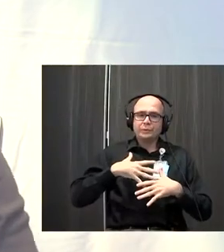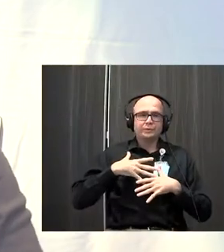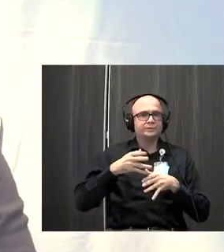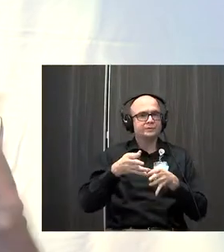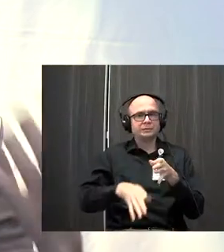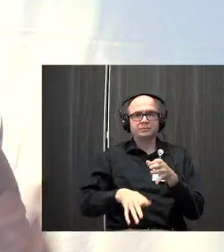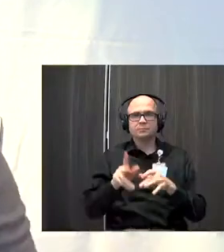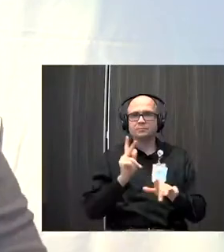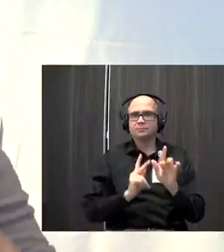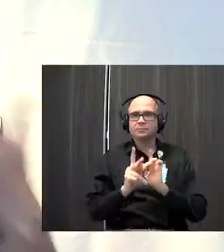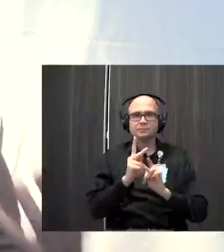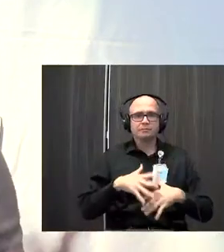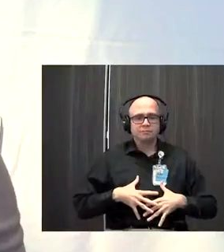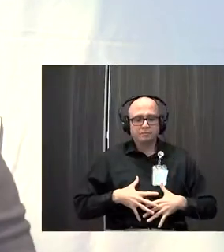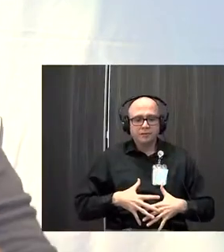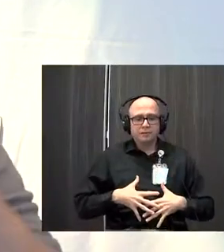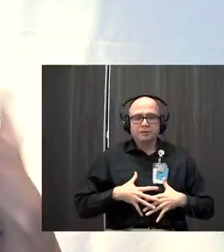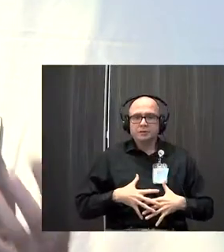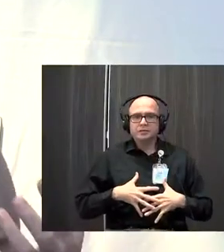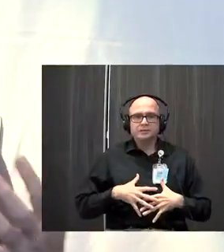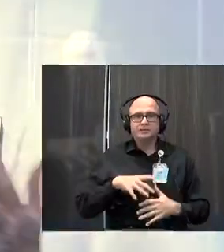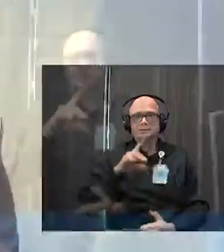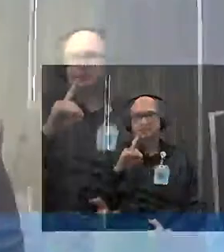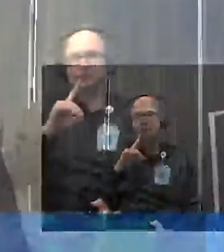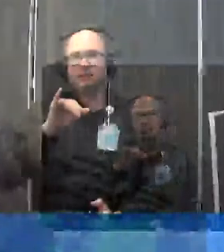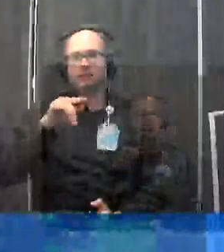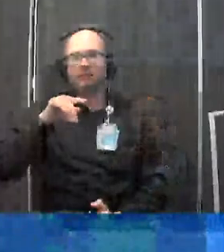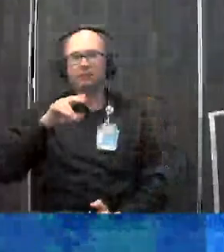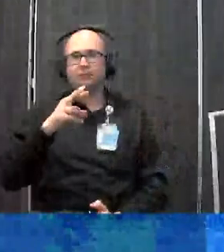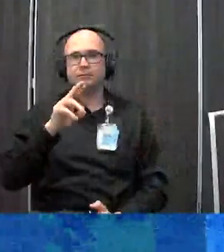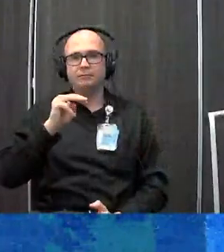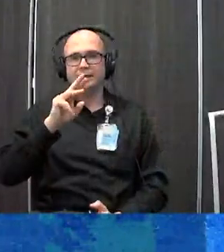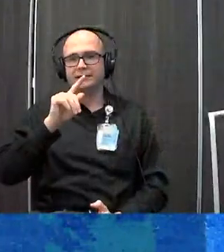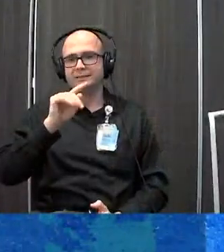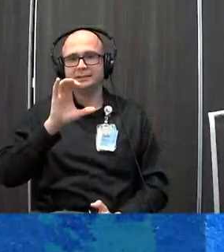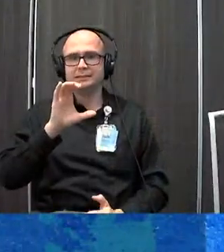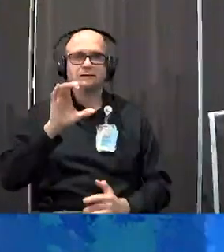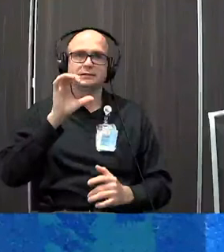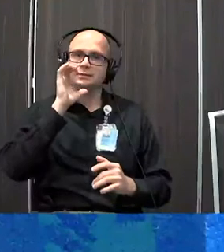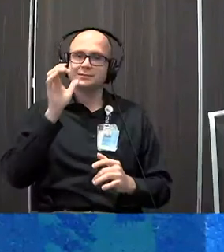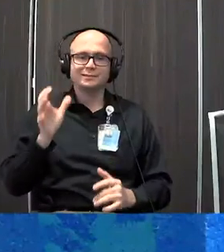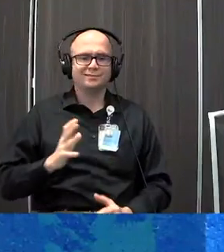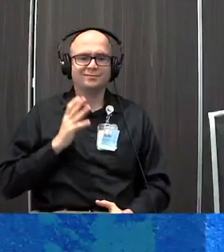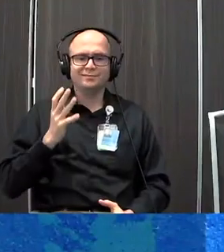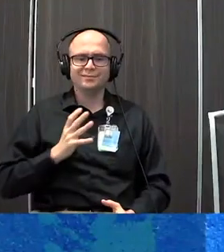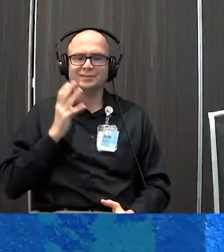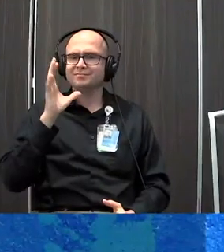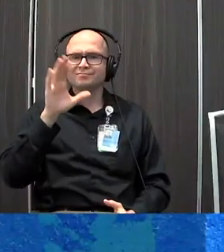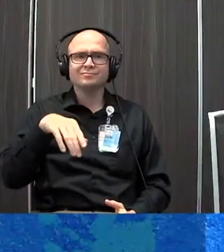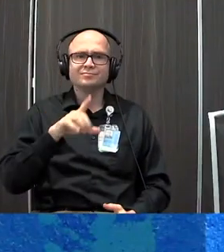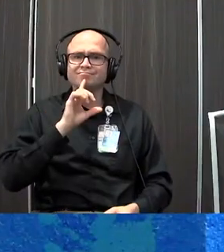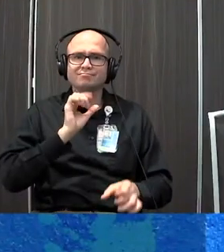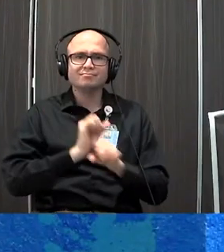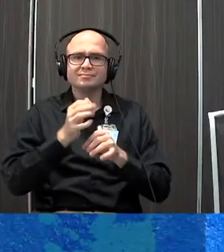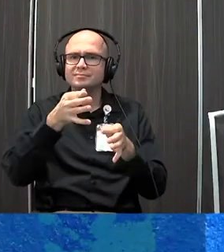breathing, people, belly breathing, diaphragmatic breathing, yogic breathing, tripartite breathing. It's nothing swanky. It's literally just, when we